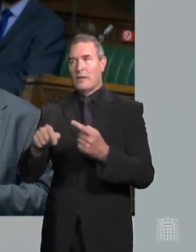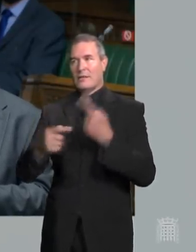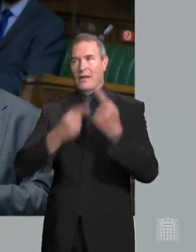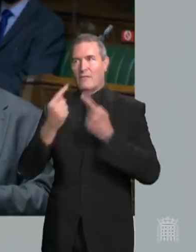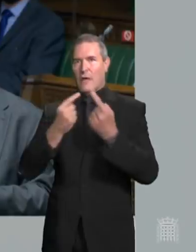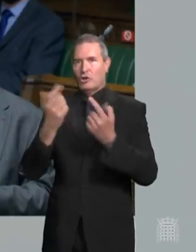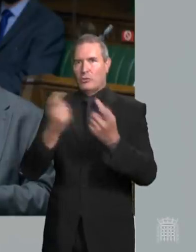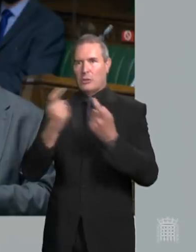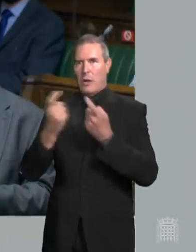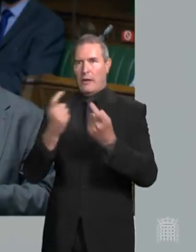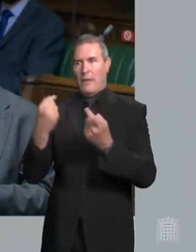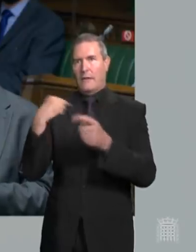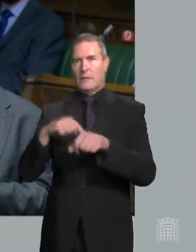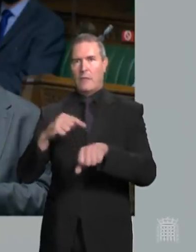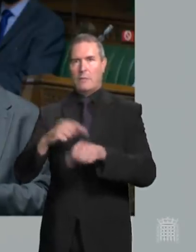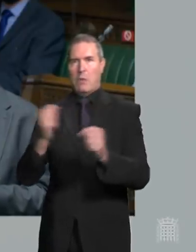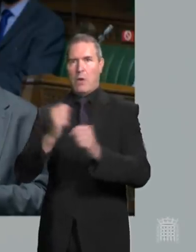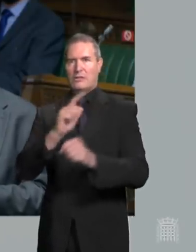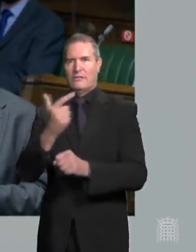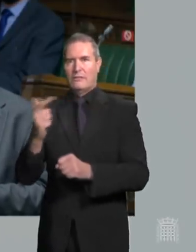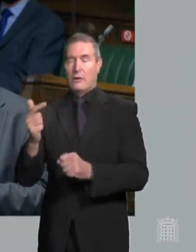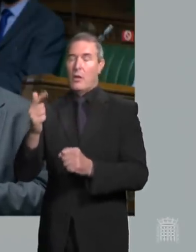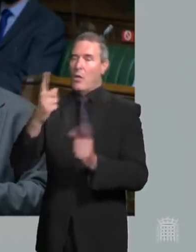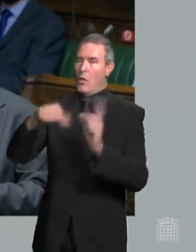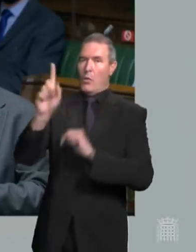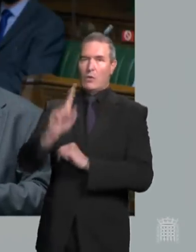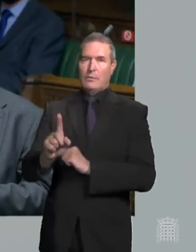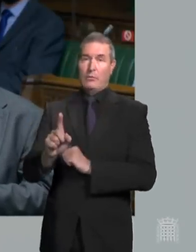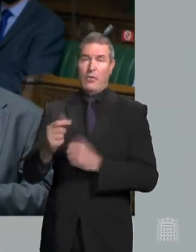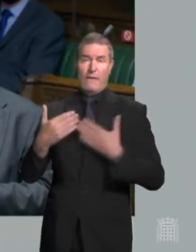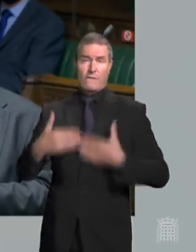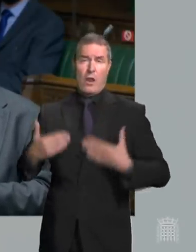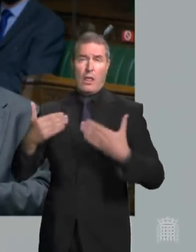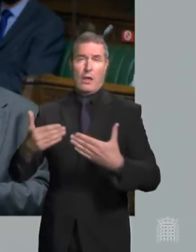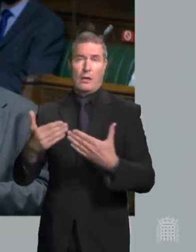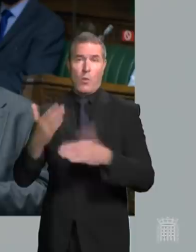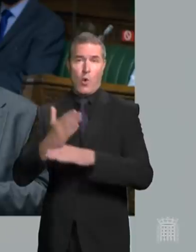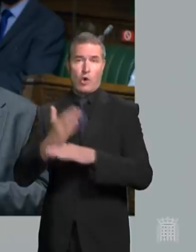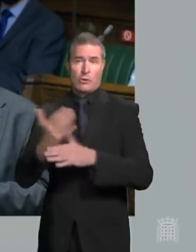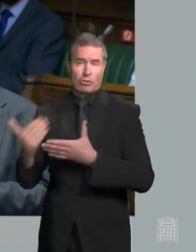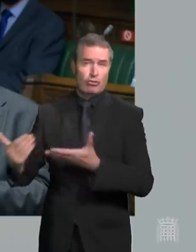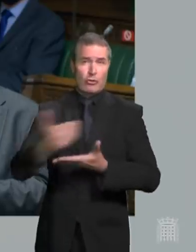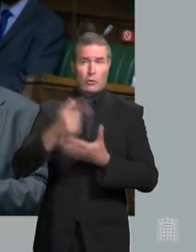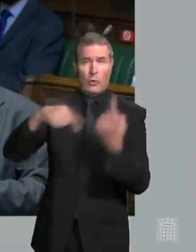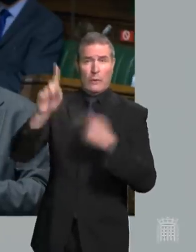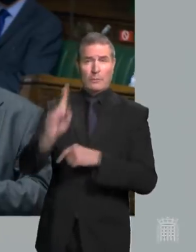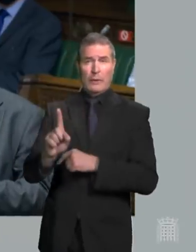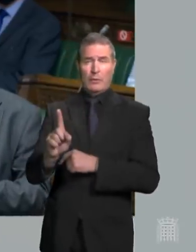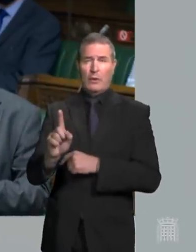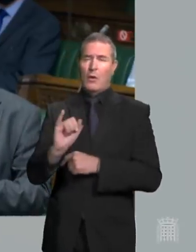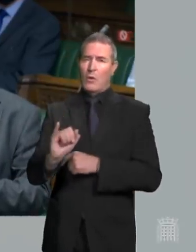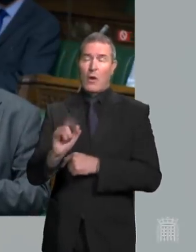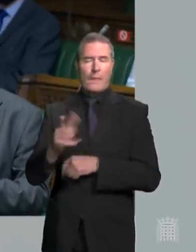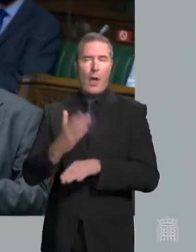started coming through. And I would pay tribute to every single one of those frontline staff that I worked alongside on that day. It was a long